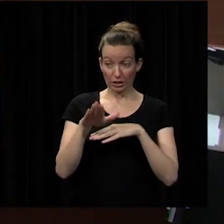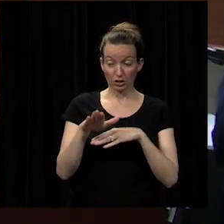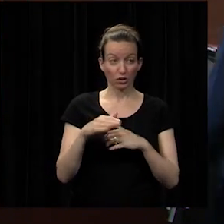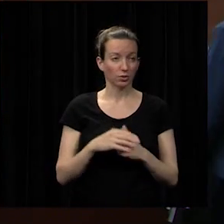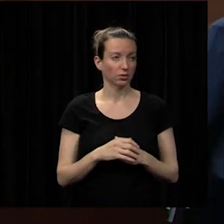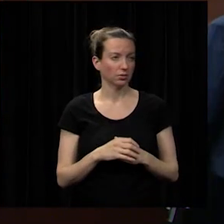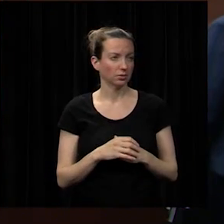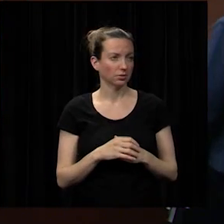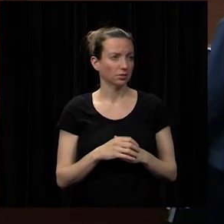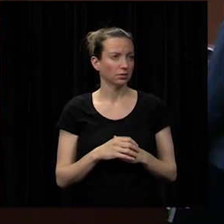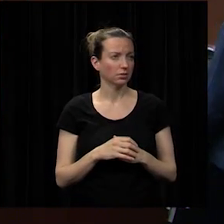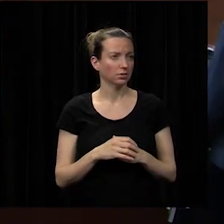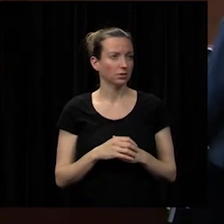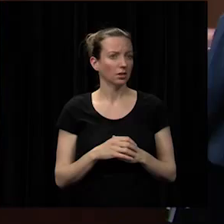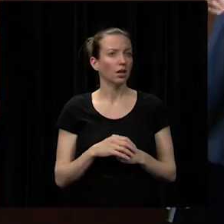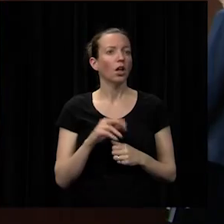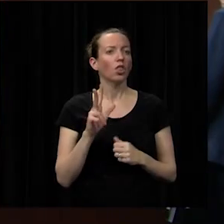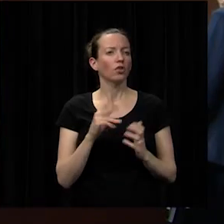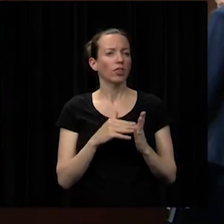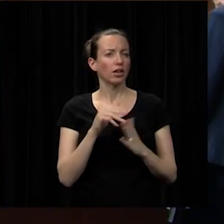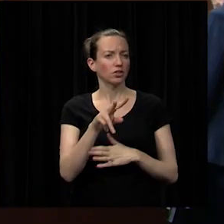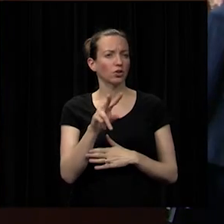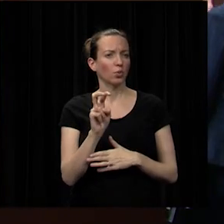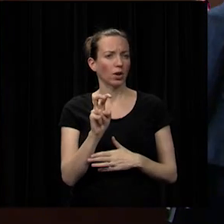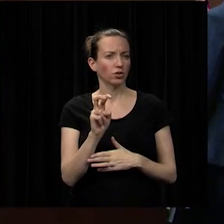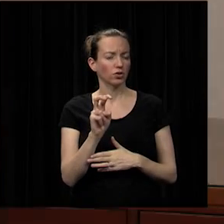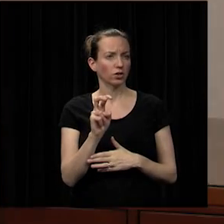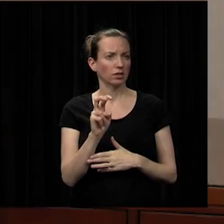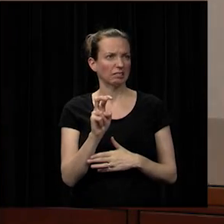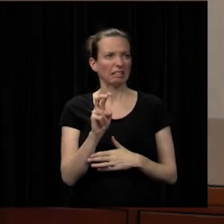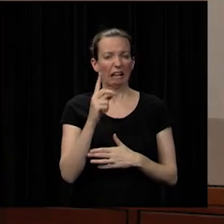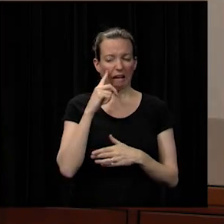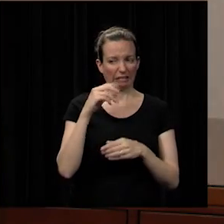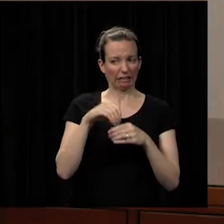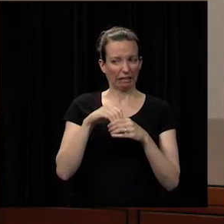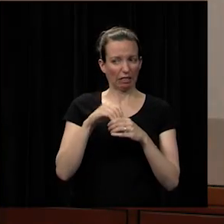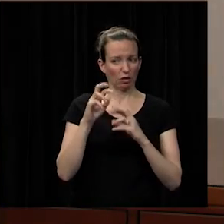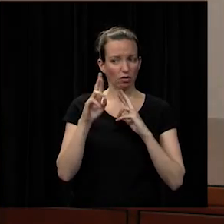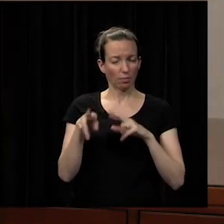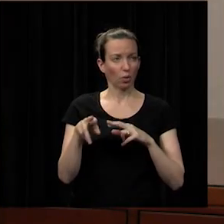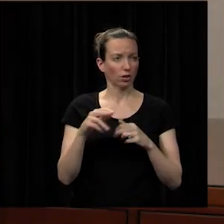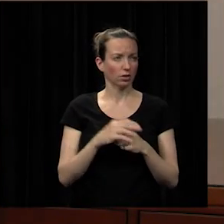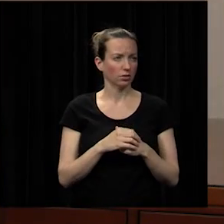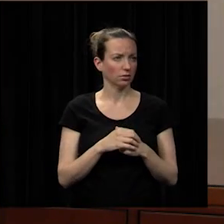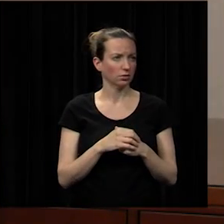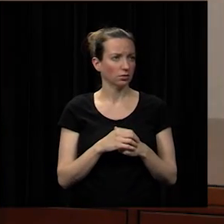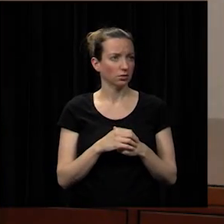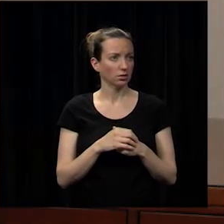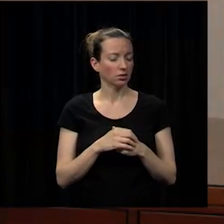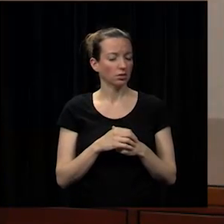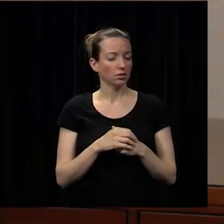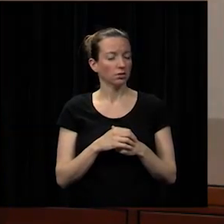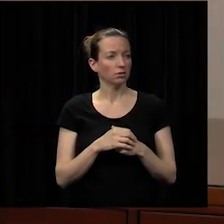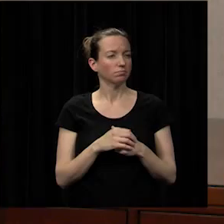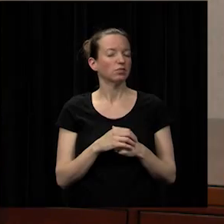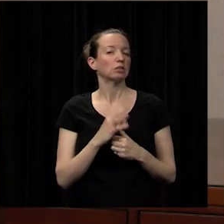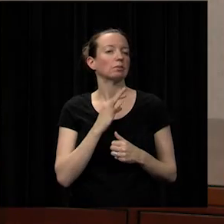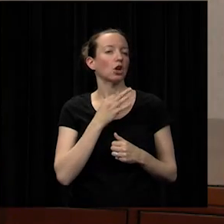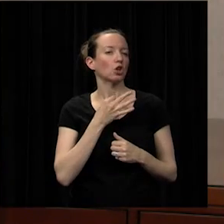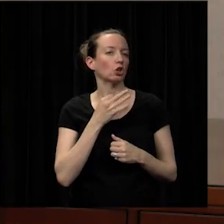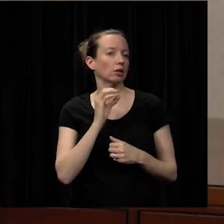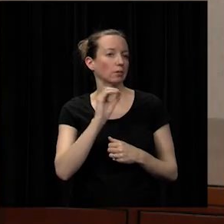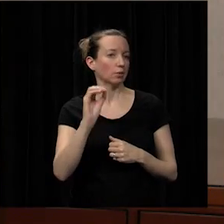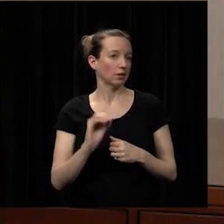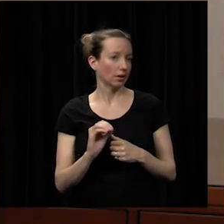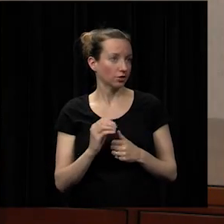actually there were 3200 i think it was i think it was in the report which they're 200 parents i just curious percentage that